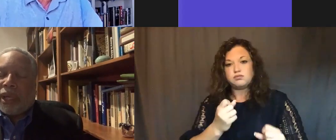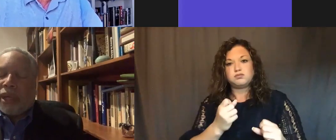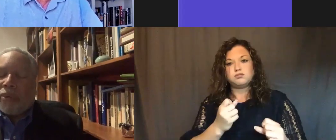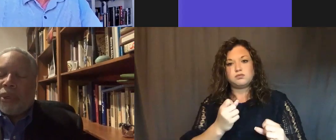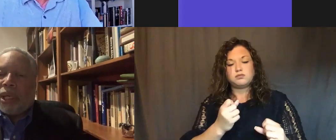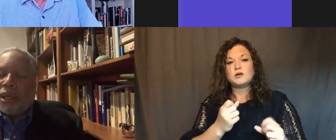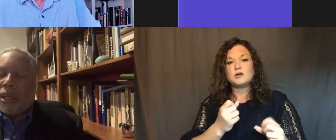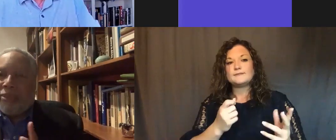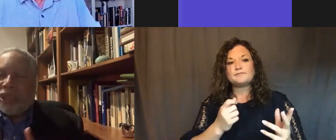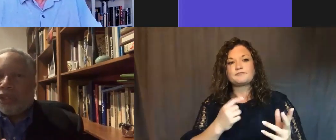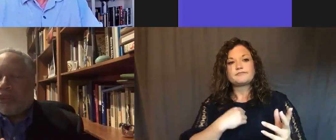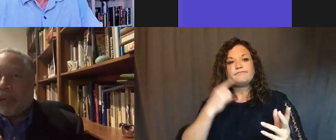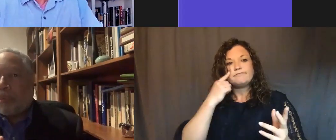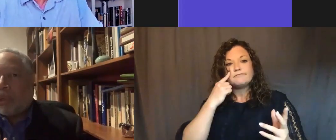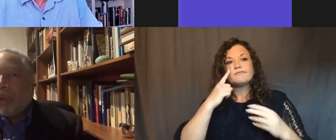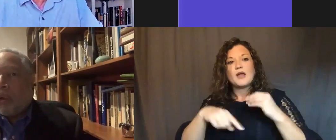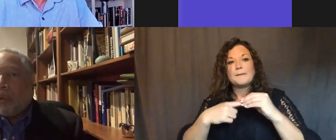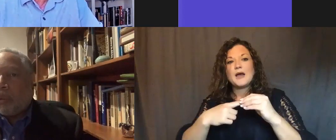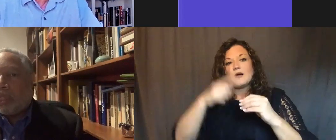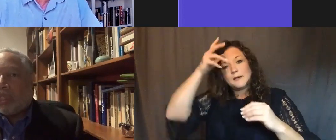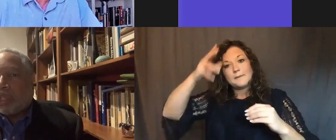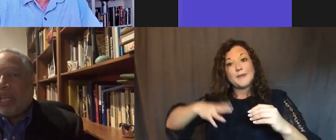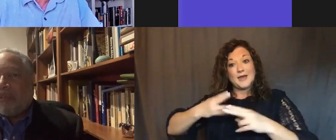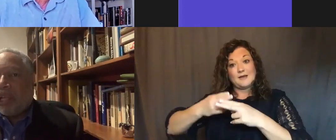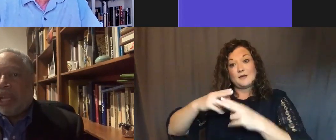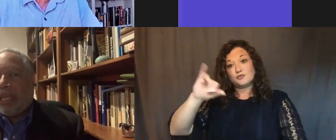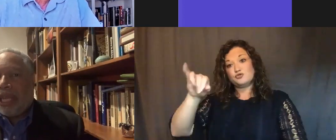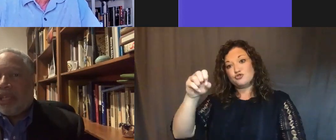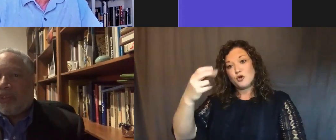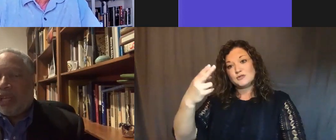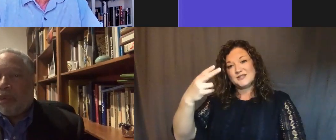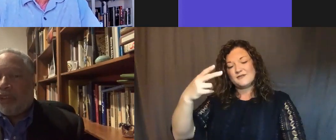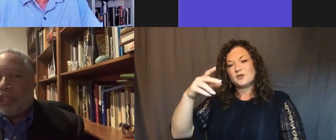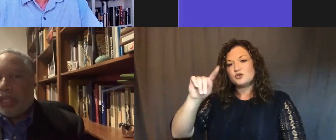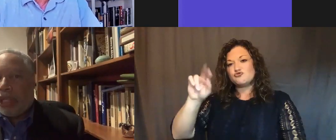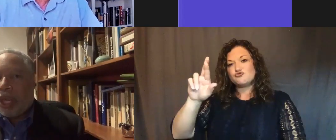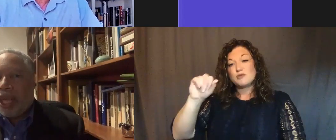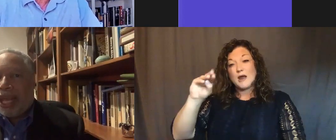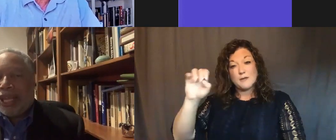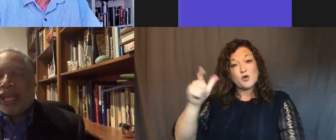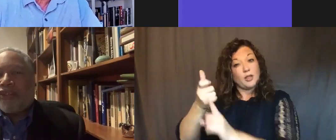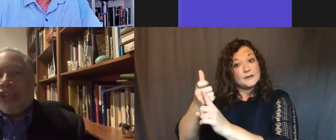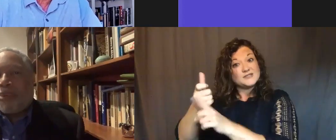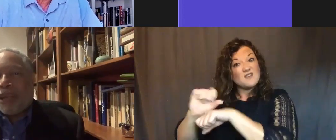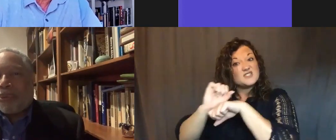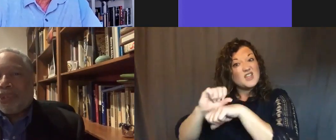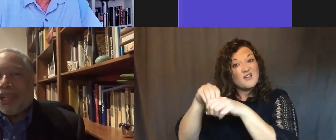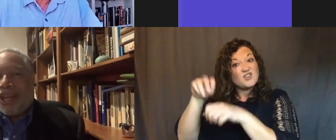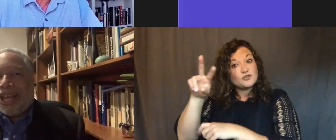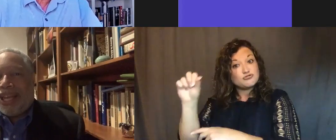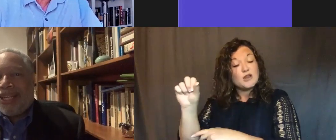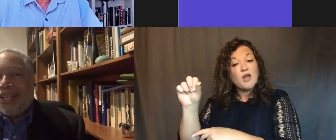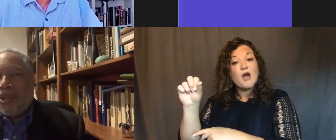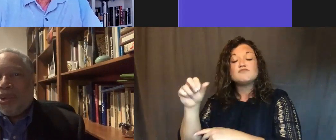a man named Joseph Trammell, who was enslaved and gained his freedom in Virginia, and he had his freedom papers.